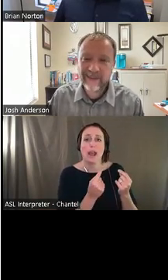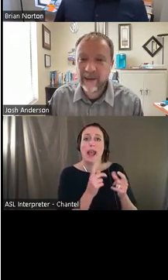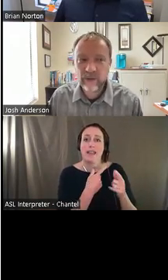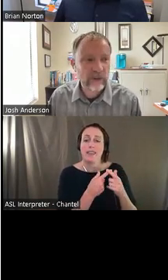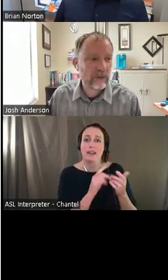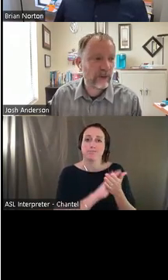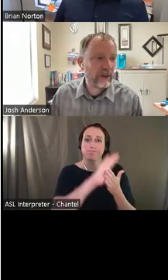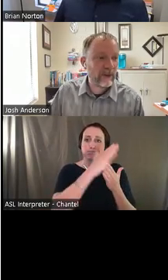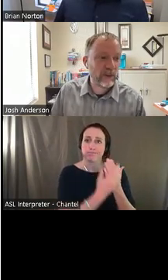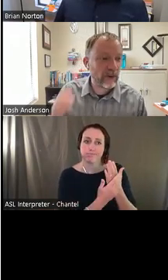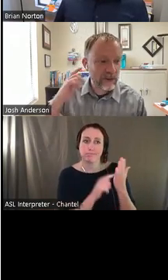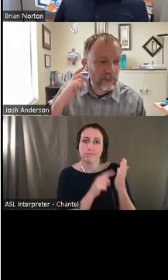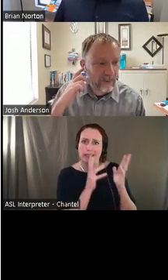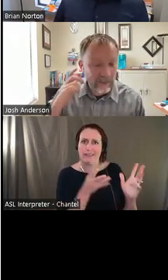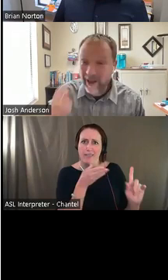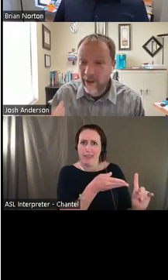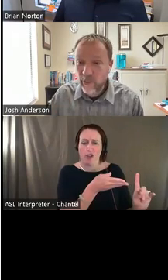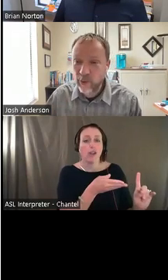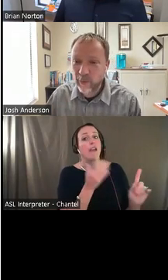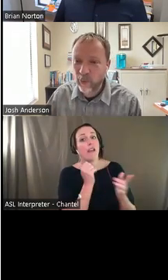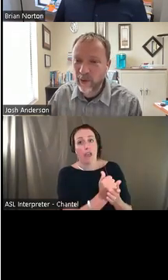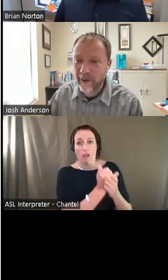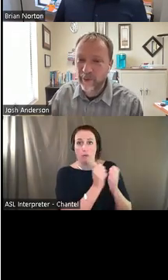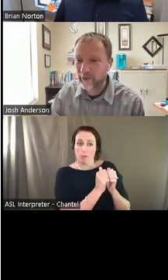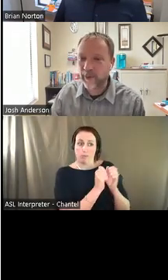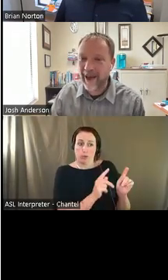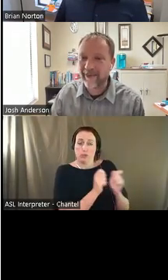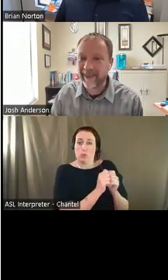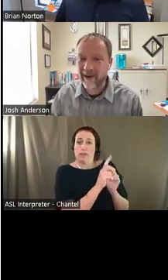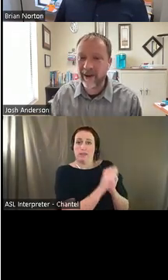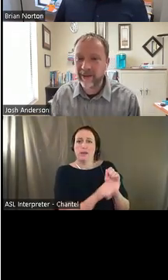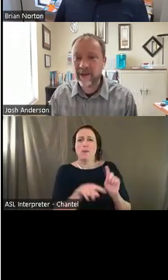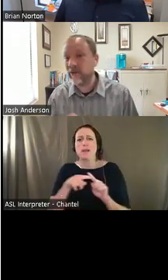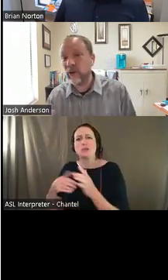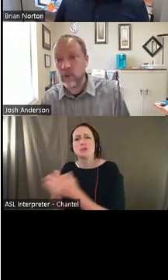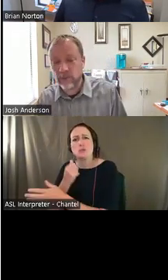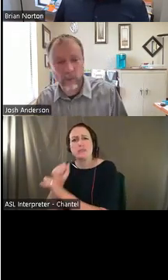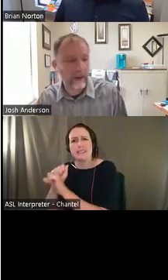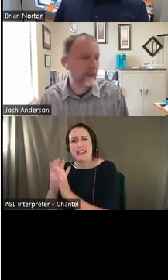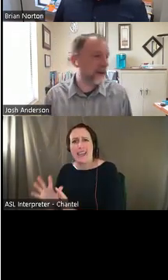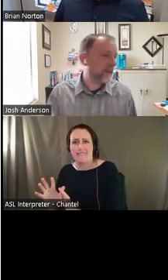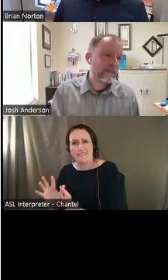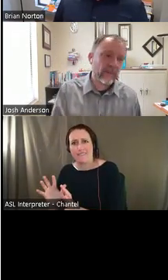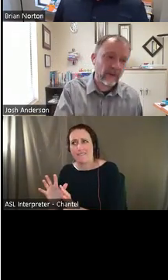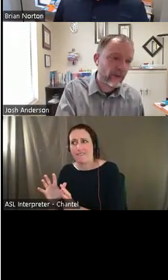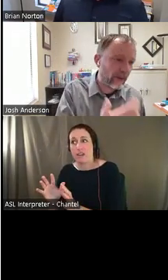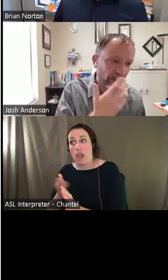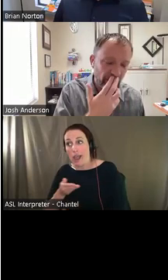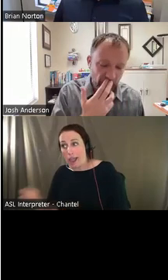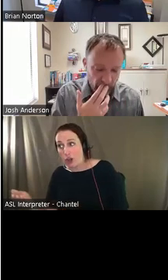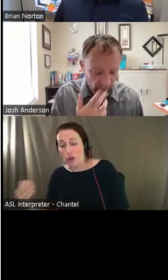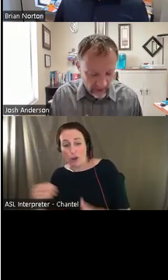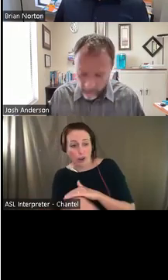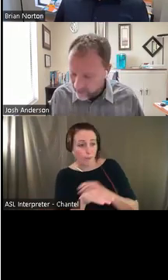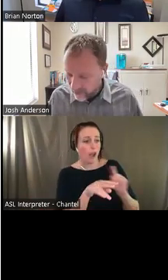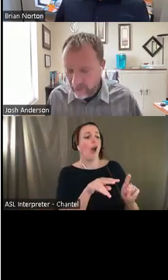that is not just for the individual with the disability, but every new employee benefits from having that right there. And not even a new employee. If, if,